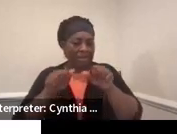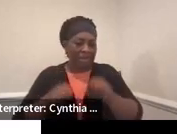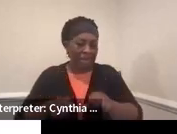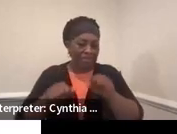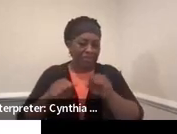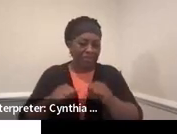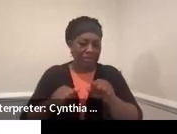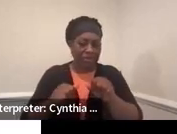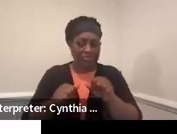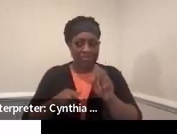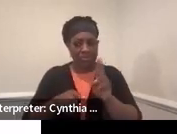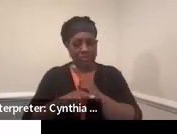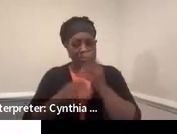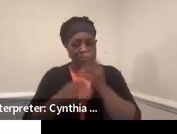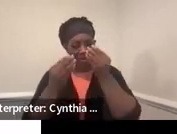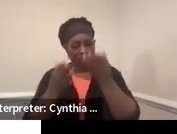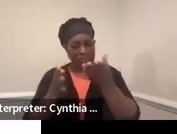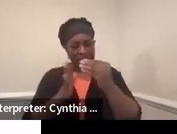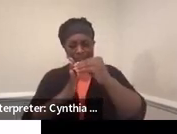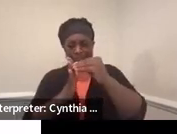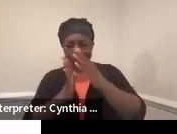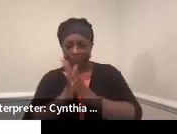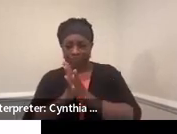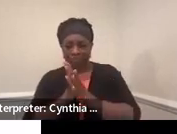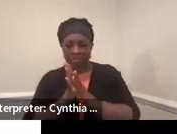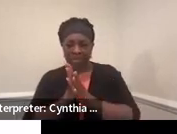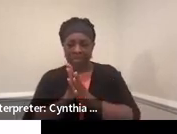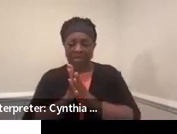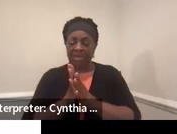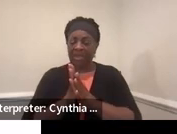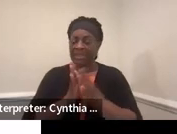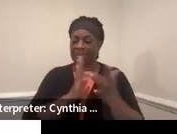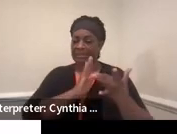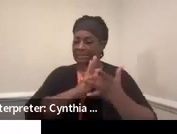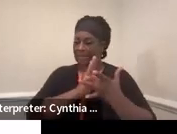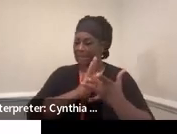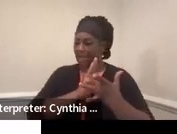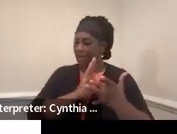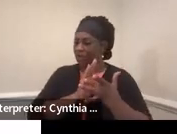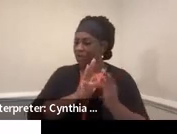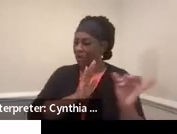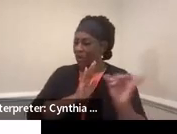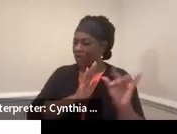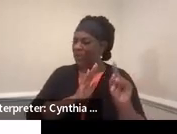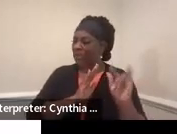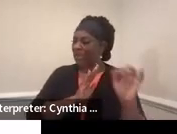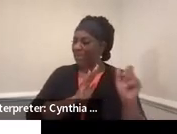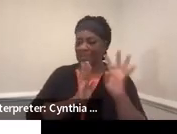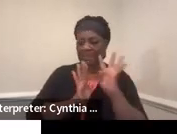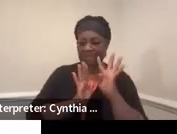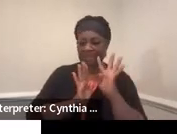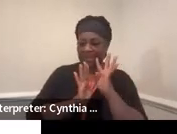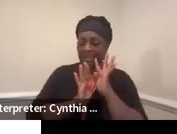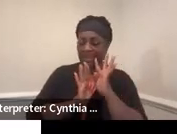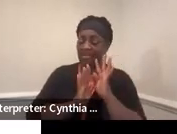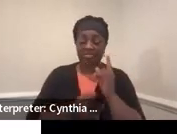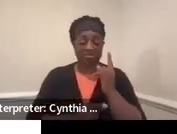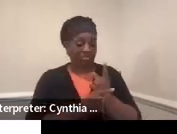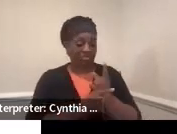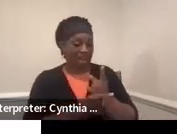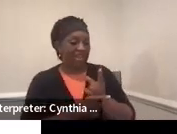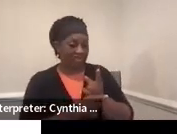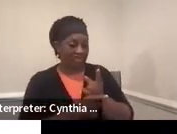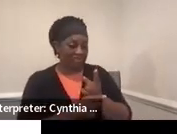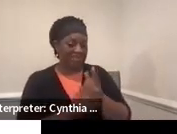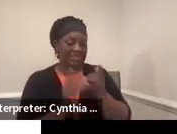information. And how they can use technology to support that as well. Very good. Absolutely.